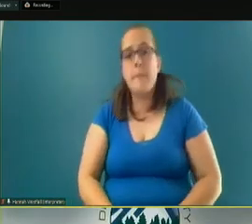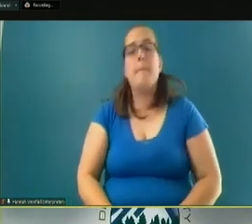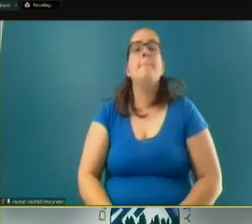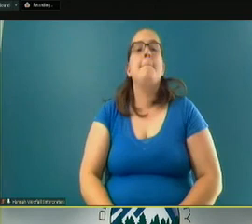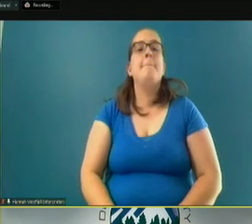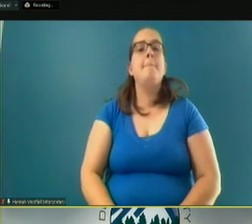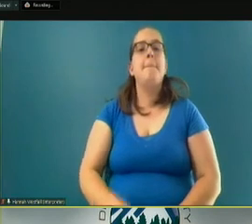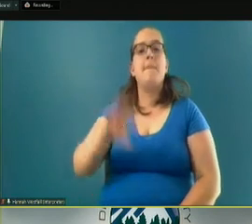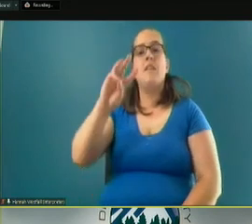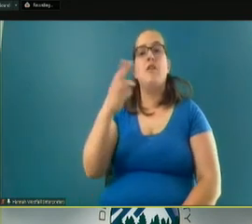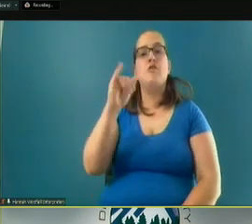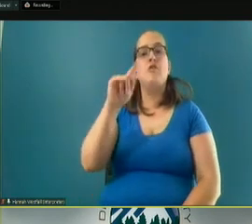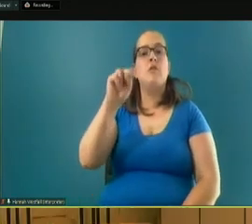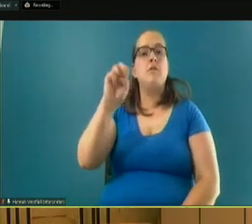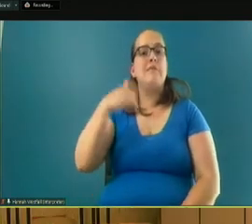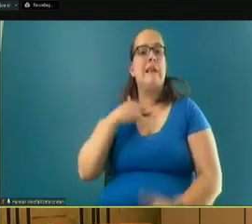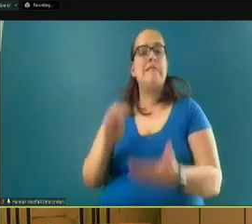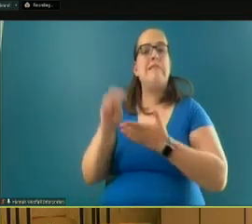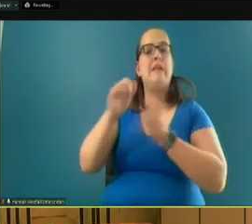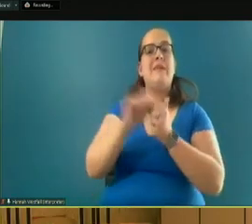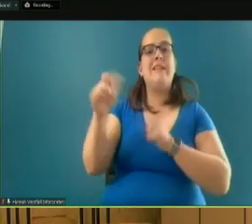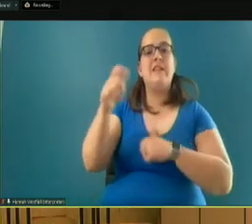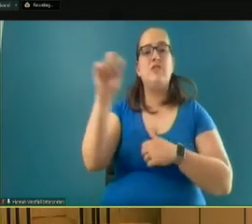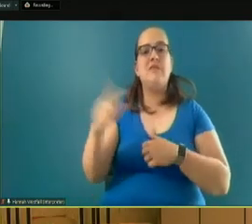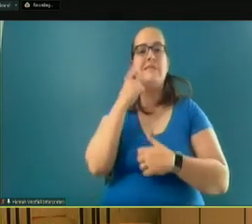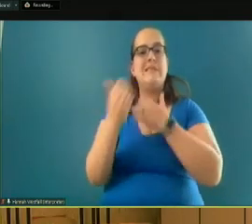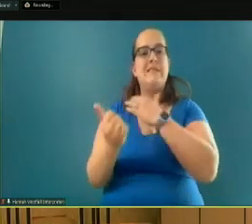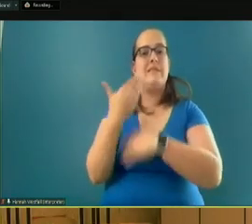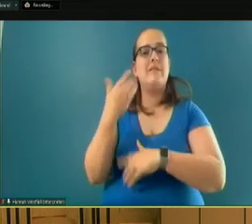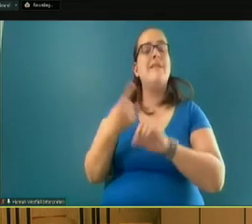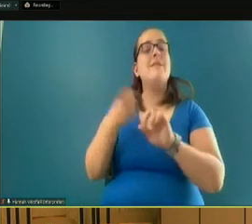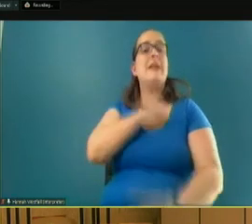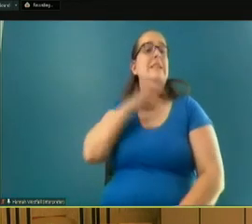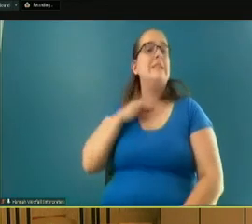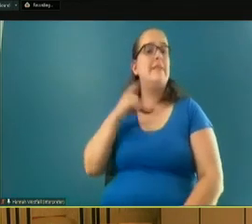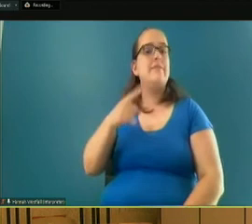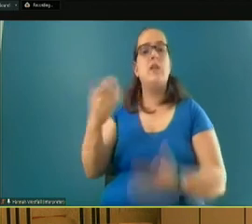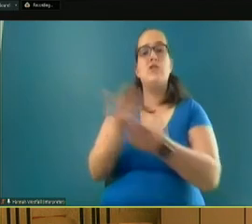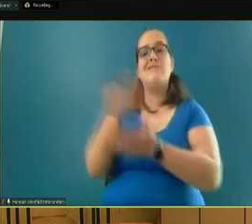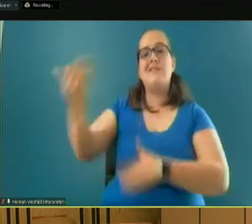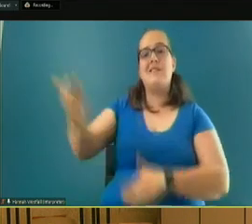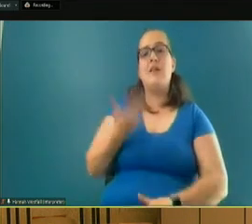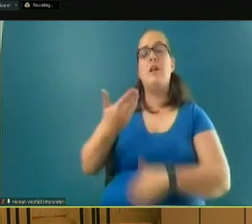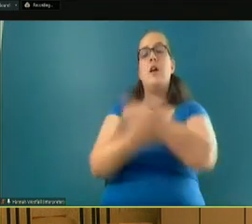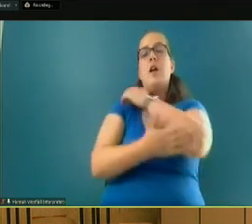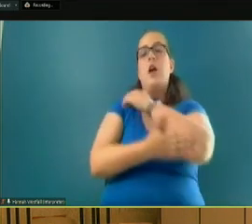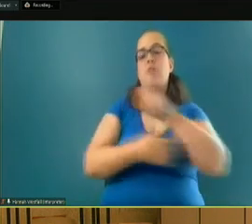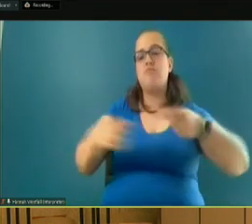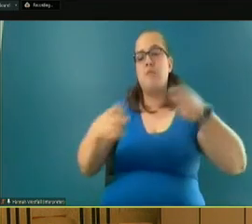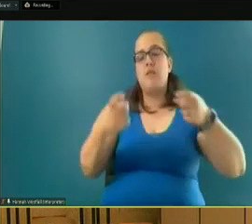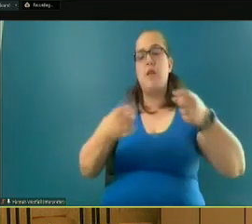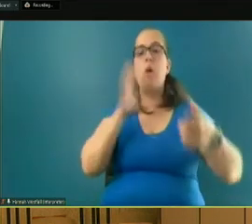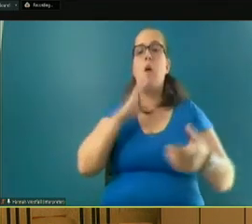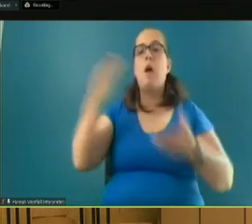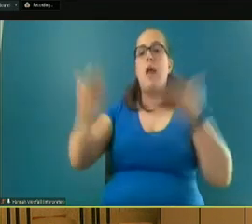Whitney. And I'm going to jump back in with another question that was submitted by staff. The newly hired county administrator will hire several new